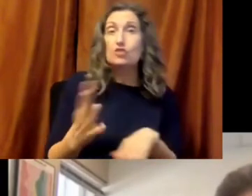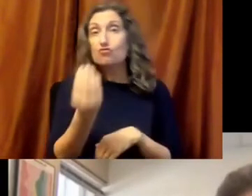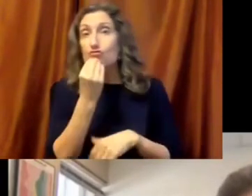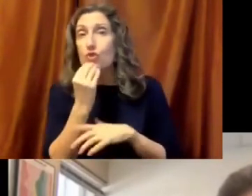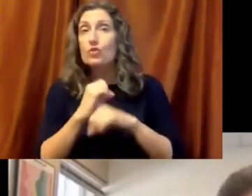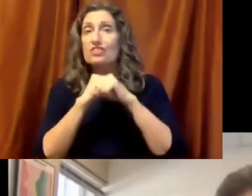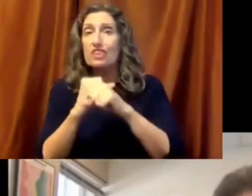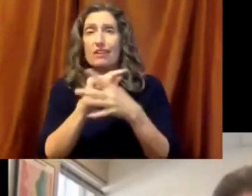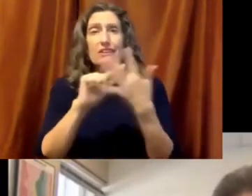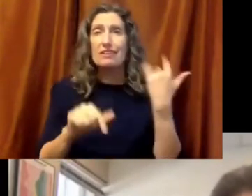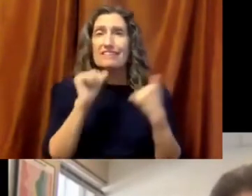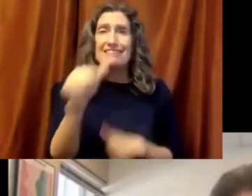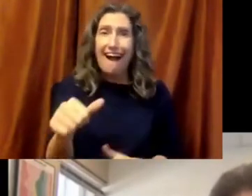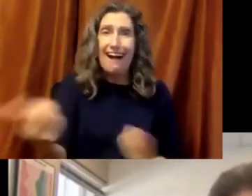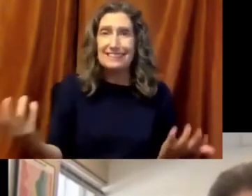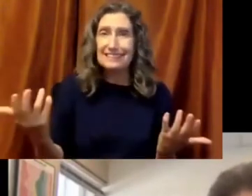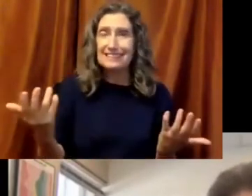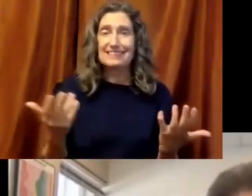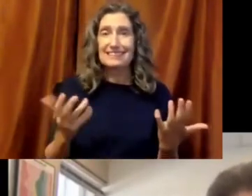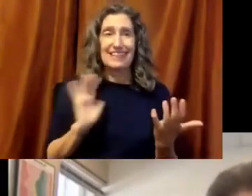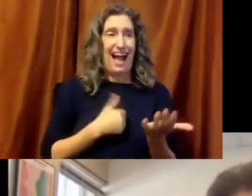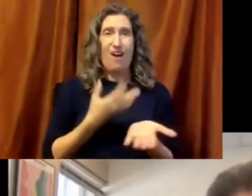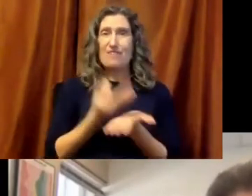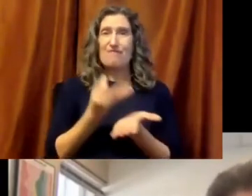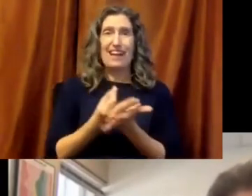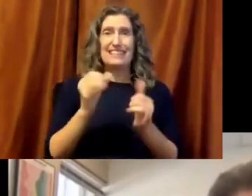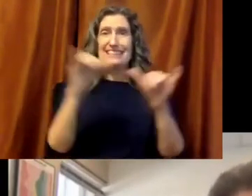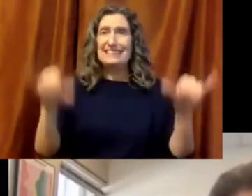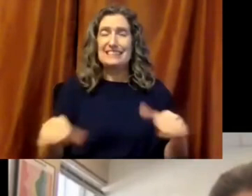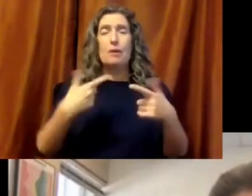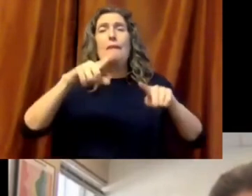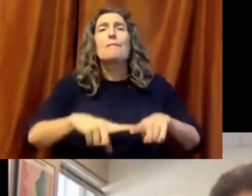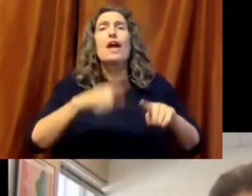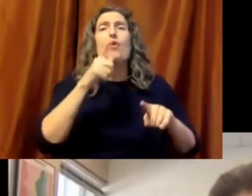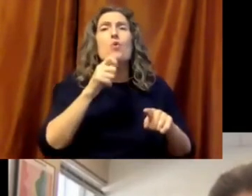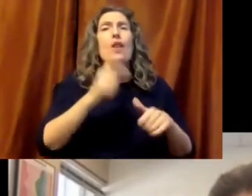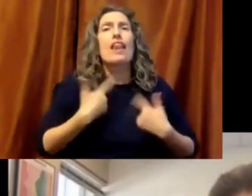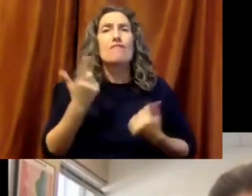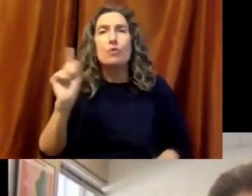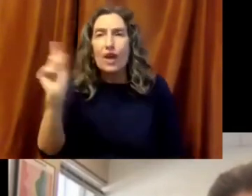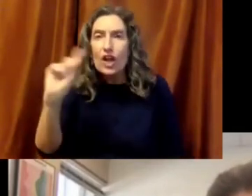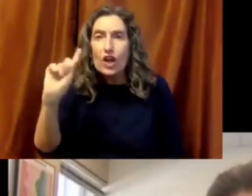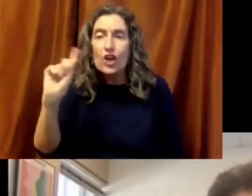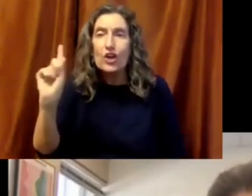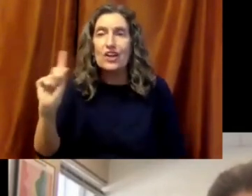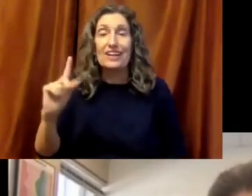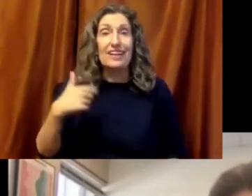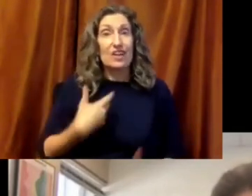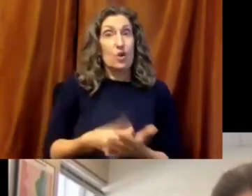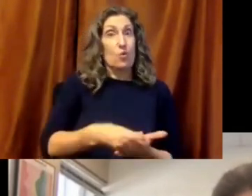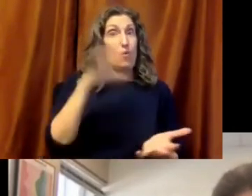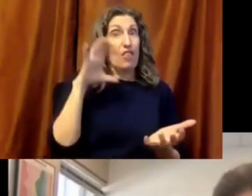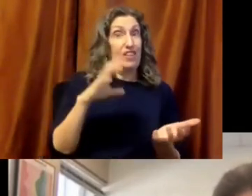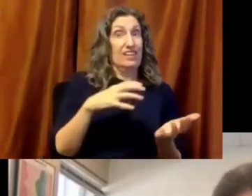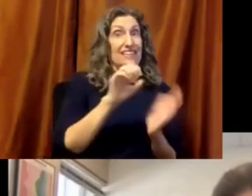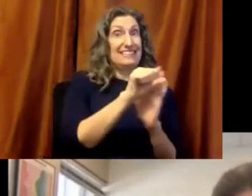care of, both in schools and out of schools. Our funding systems for education are very unequal. We